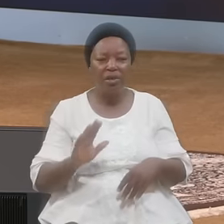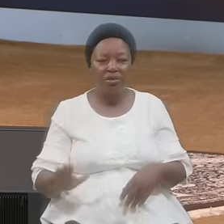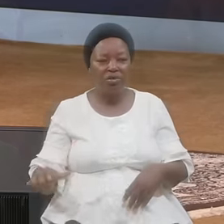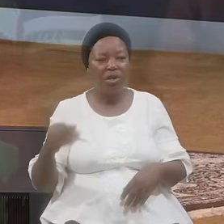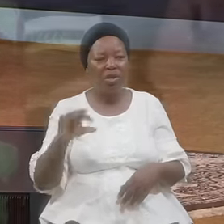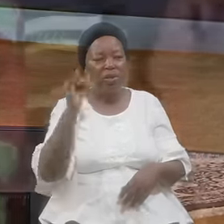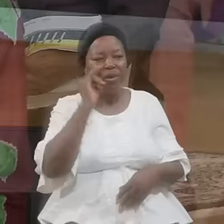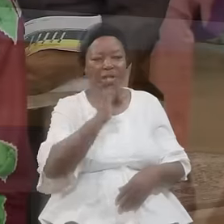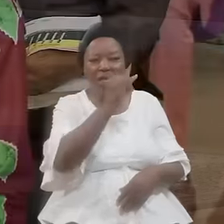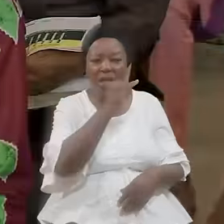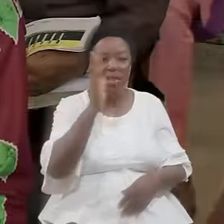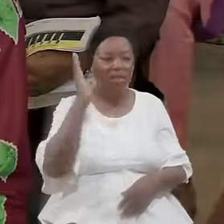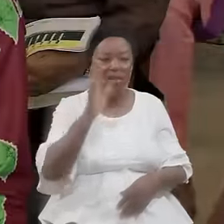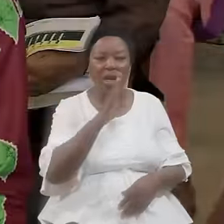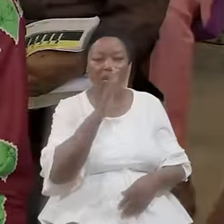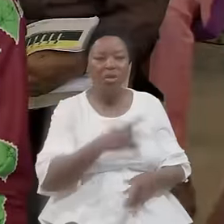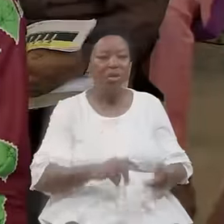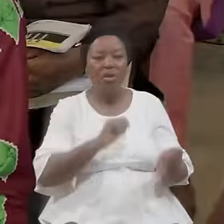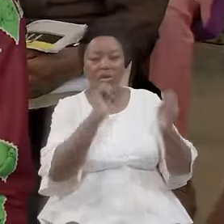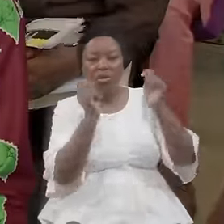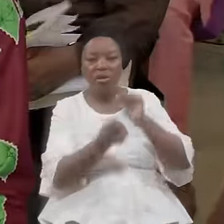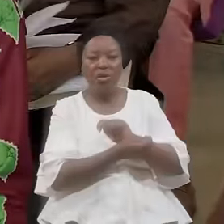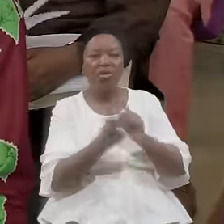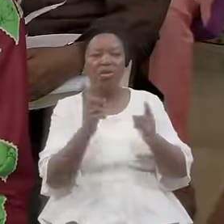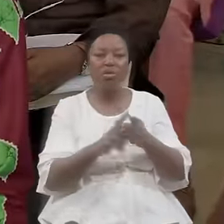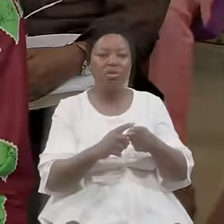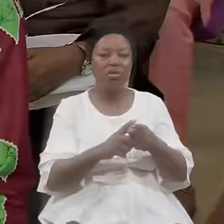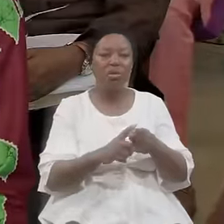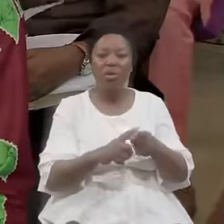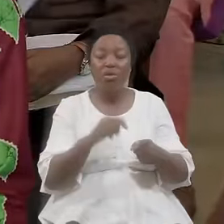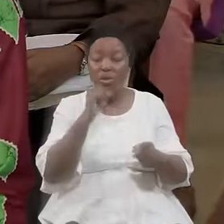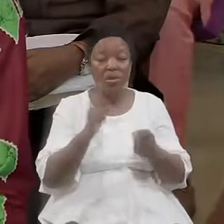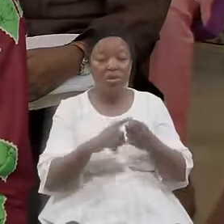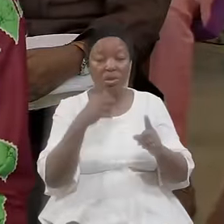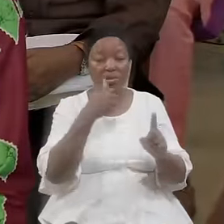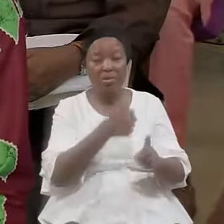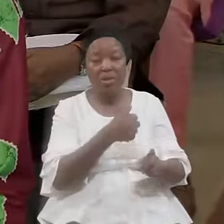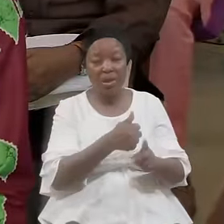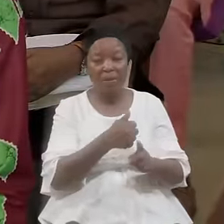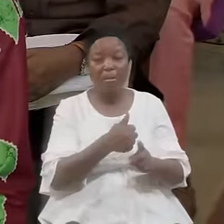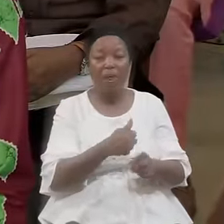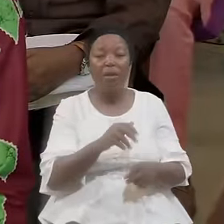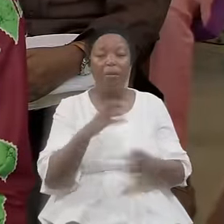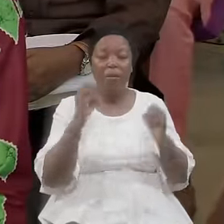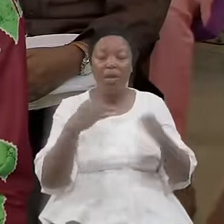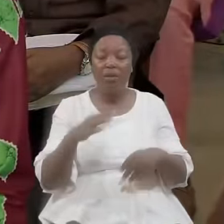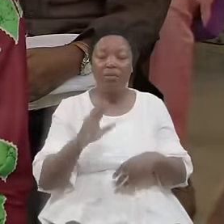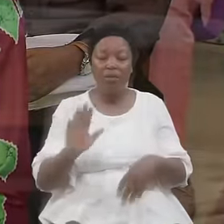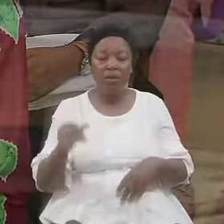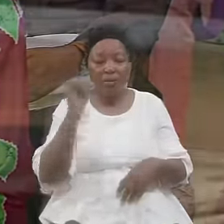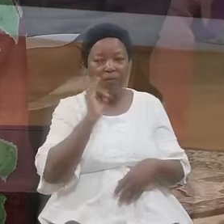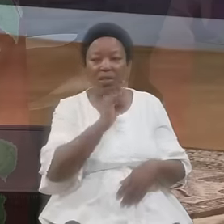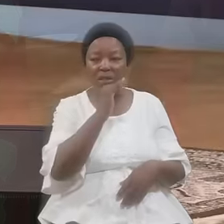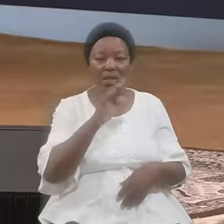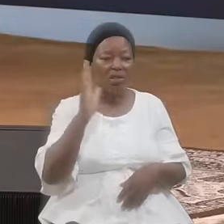Of Israel Shall He Turn Not To Himself Many Of The Children Of Israel